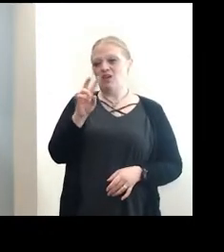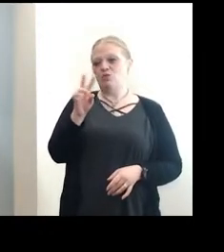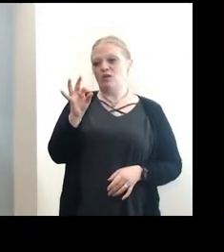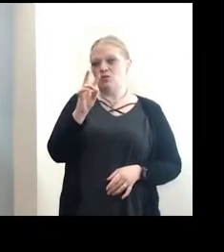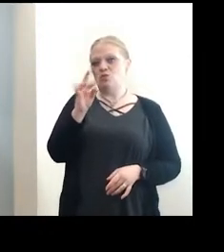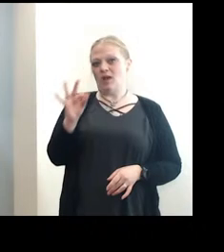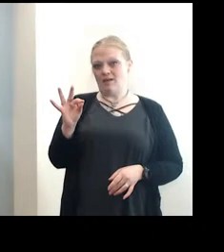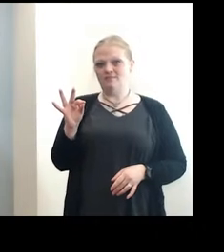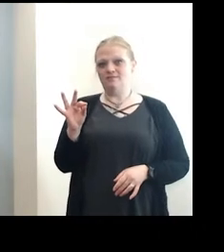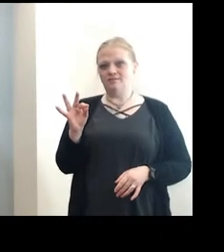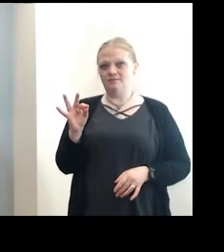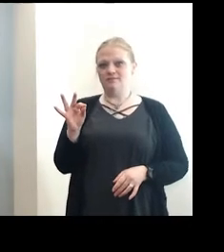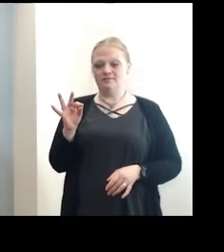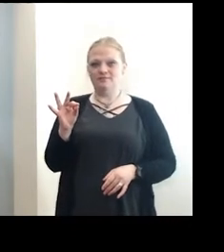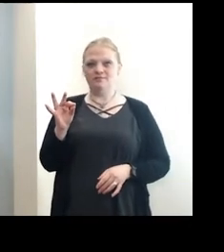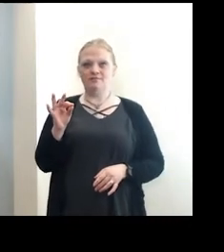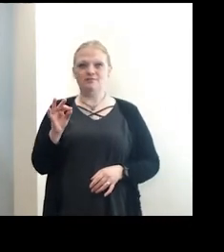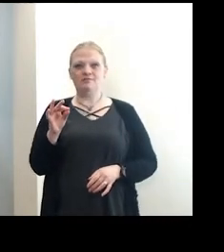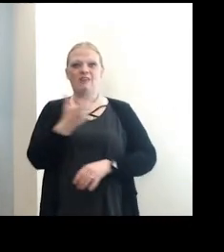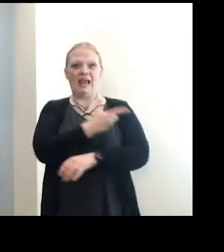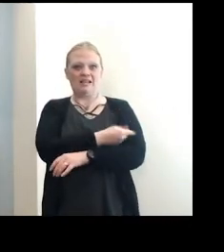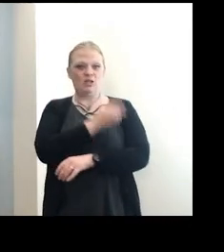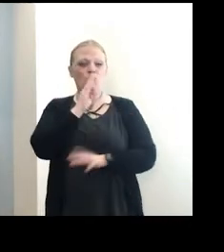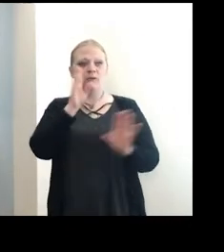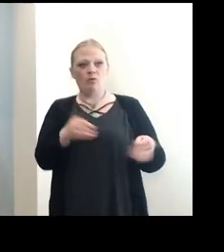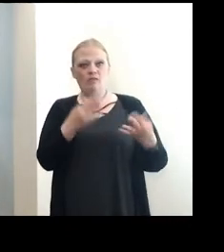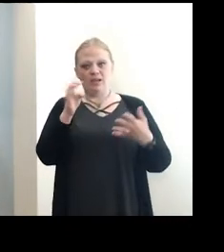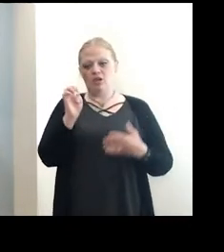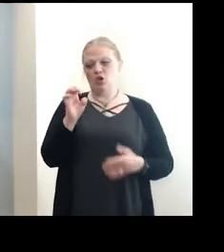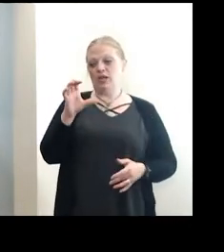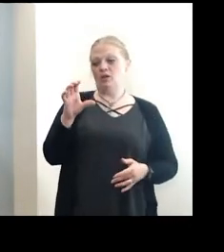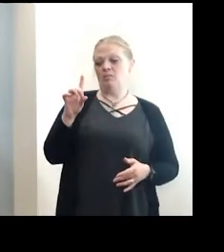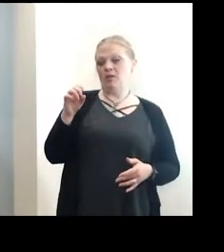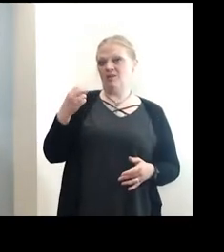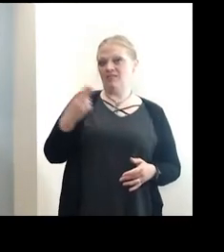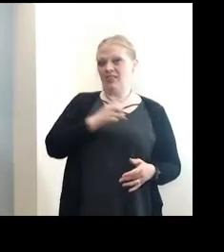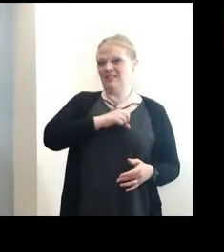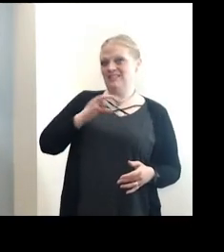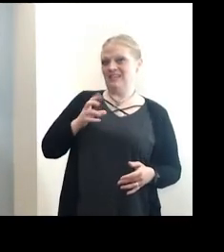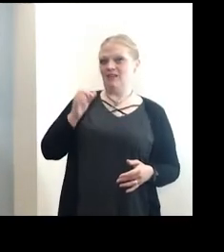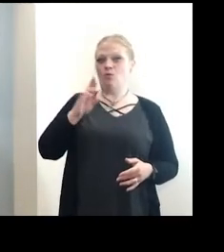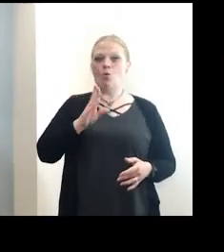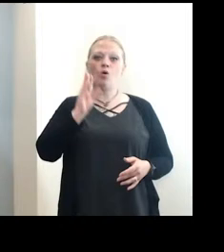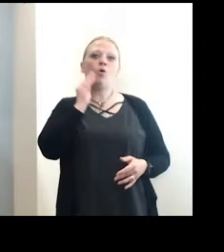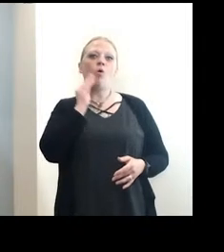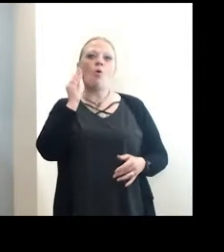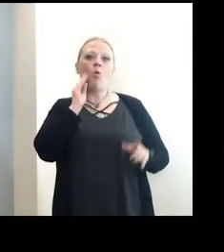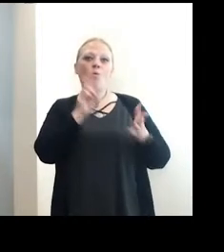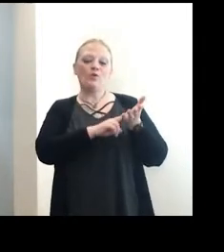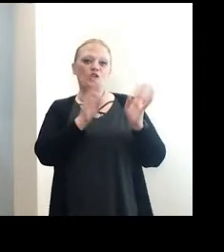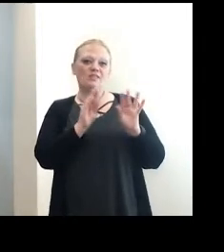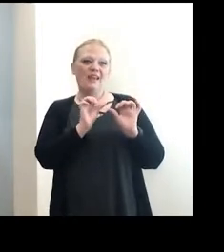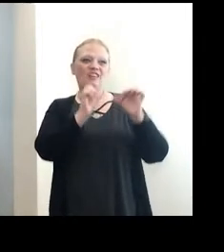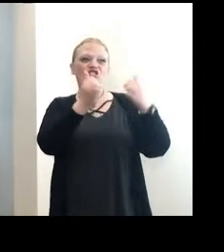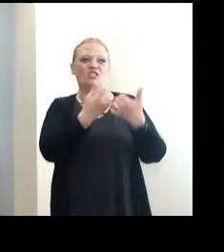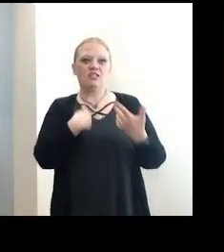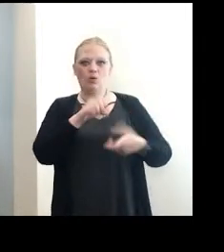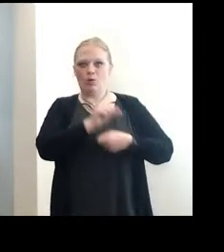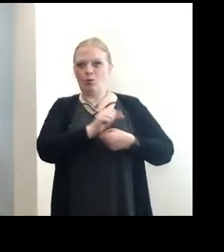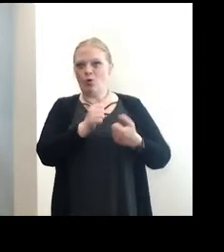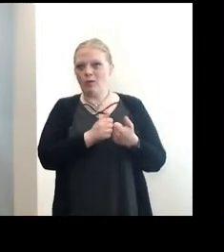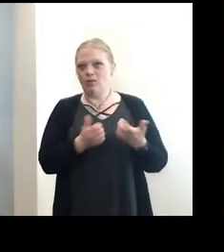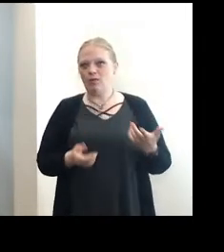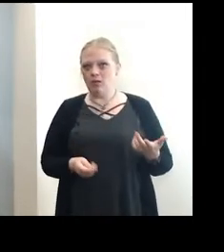-2929. Vaccinations will be provided either by the Erie County Department of Health staff or our home nursing agencies that we've been working with.